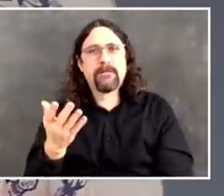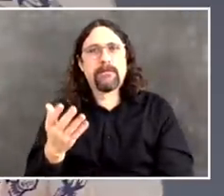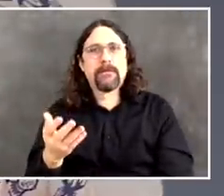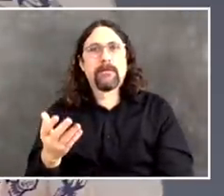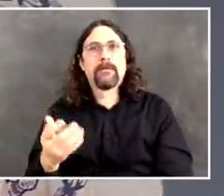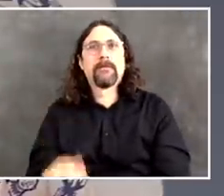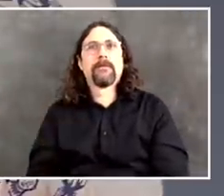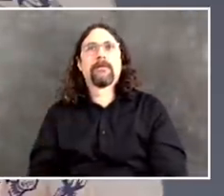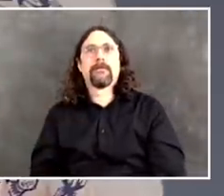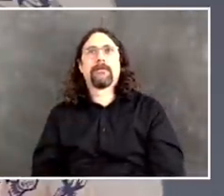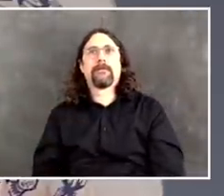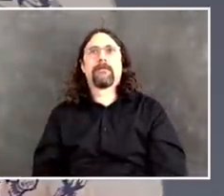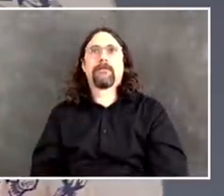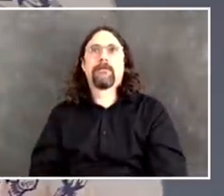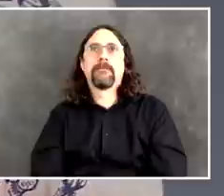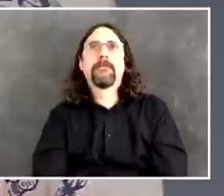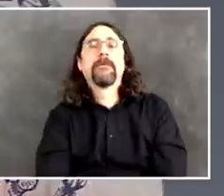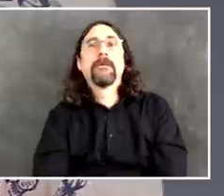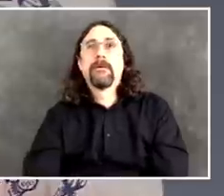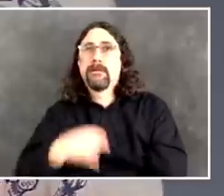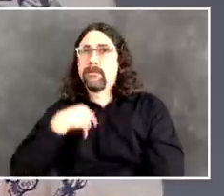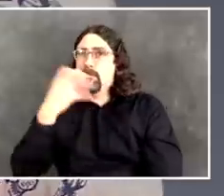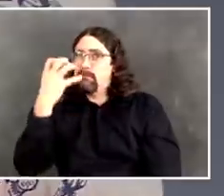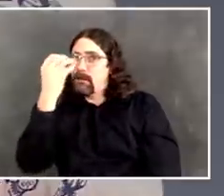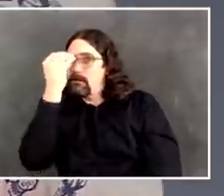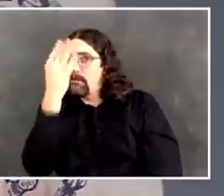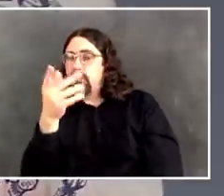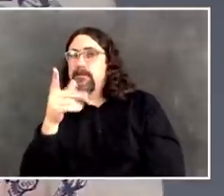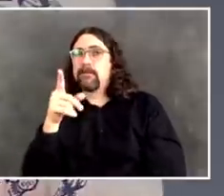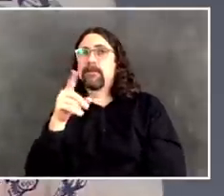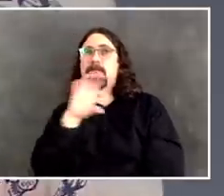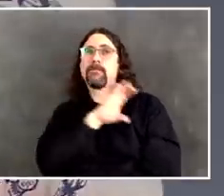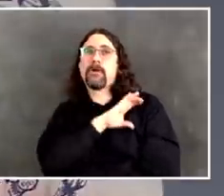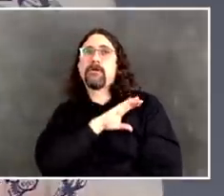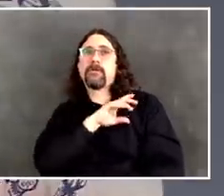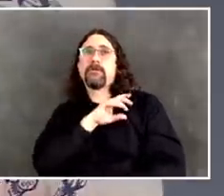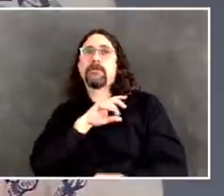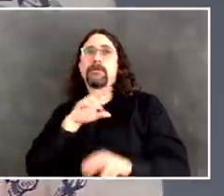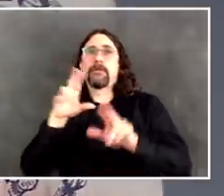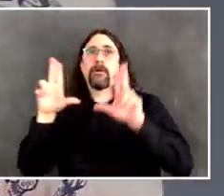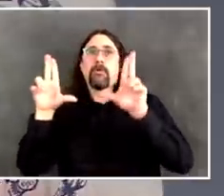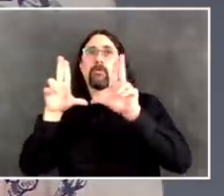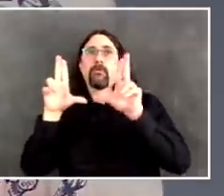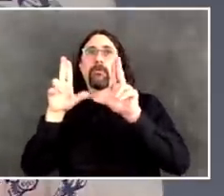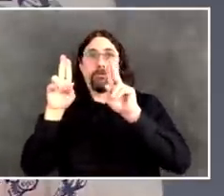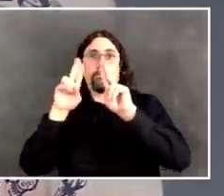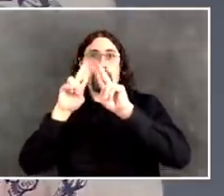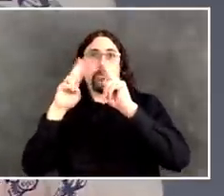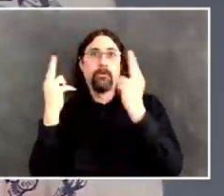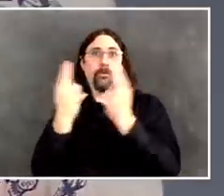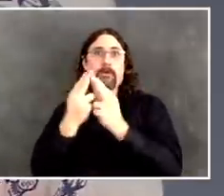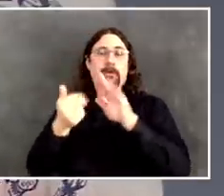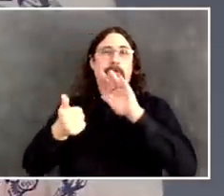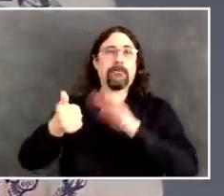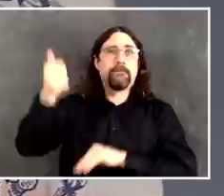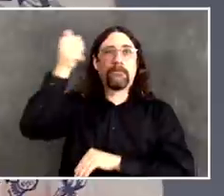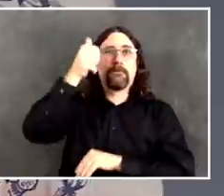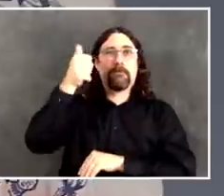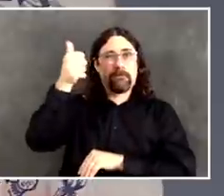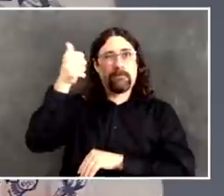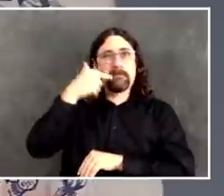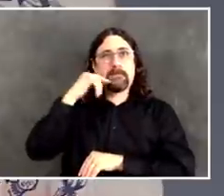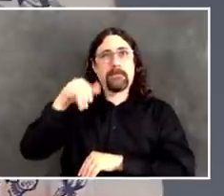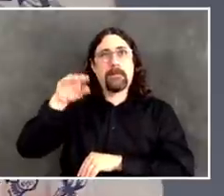work, if you have any thoughts of that. And also, relating to that, why you think, you know, having fireworks on the 4th of July is a really good idea.